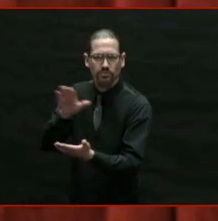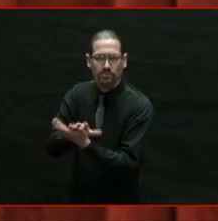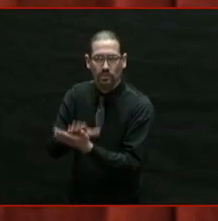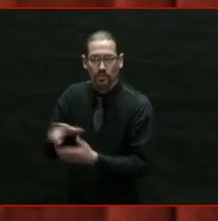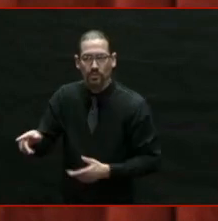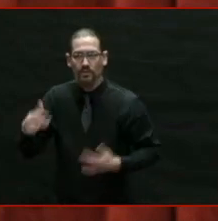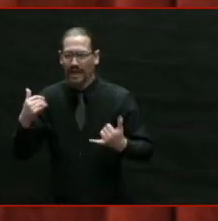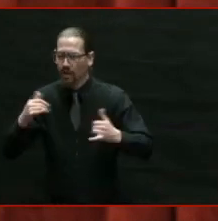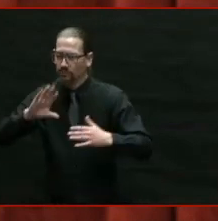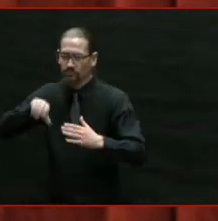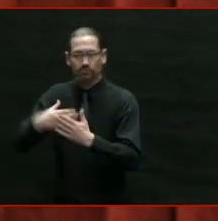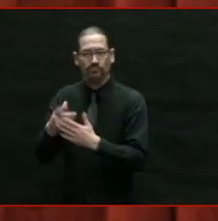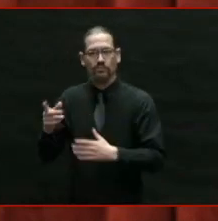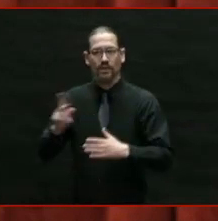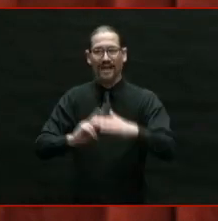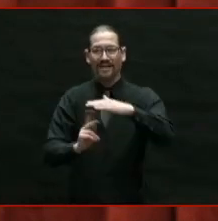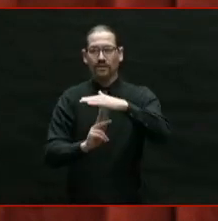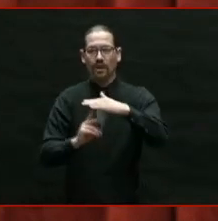kindergarten.